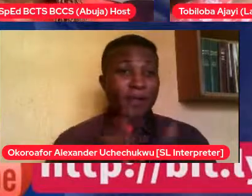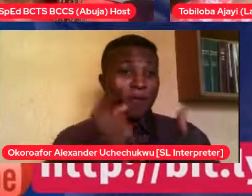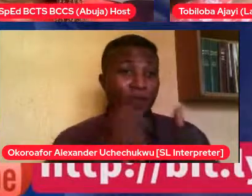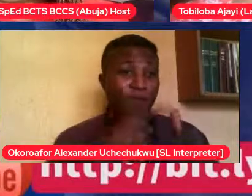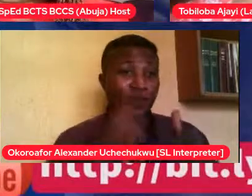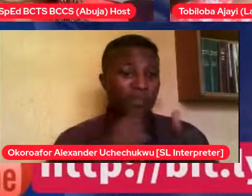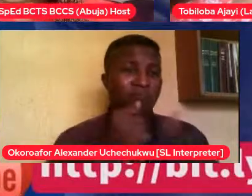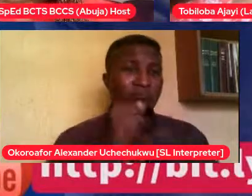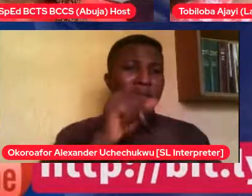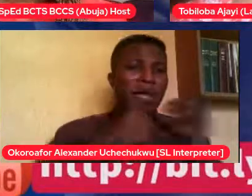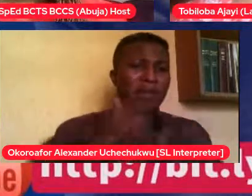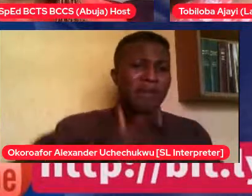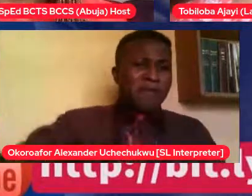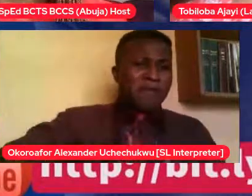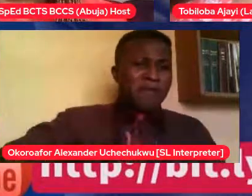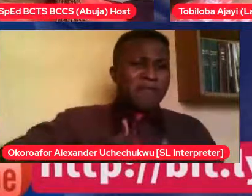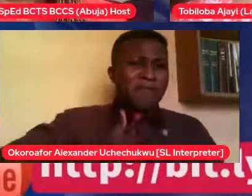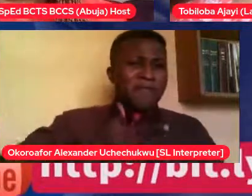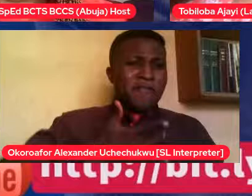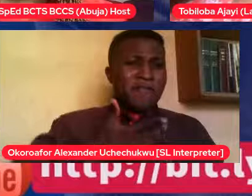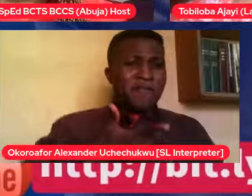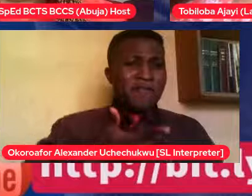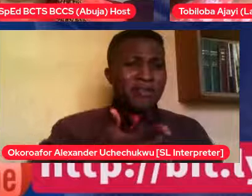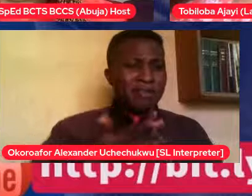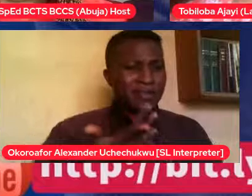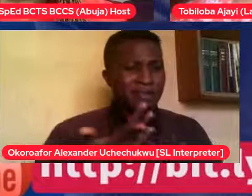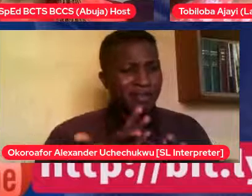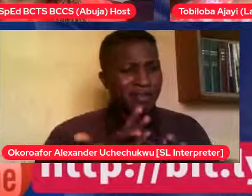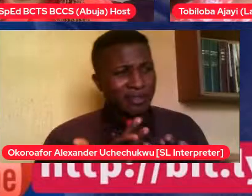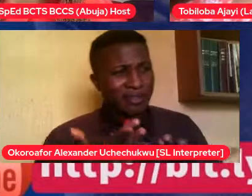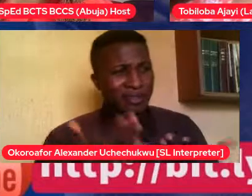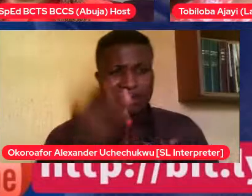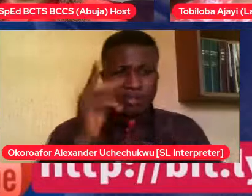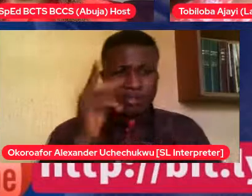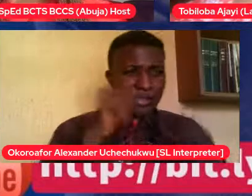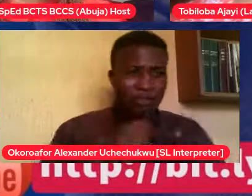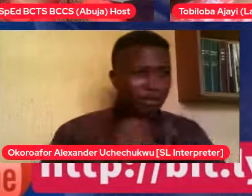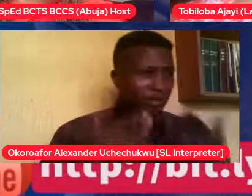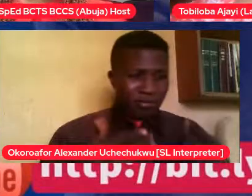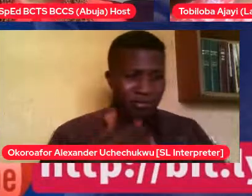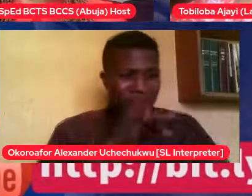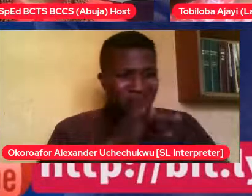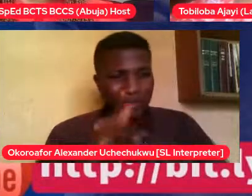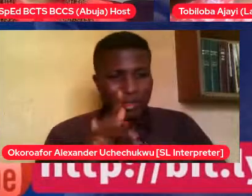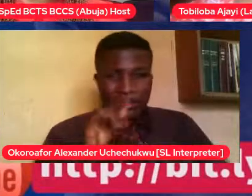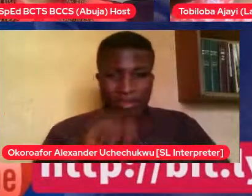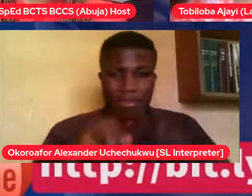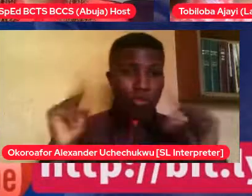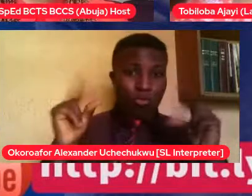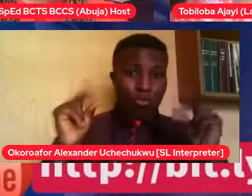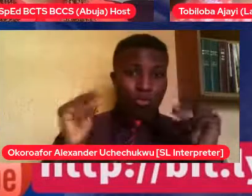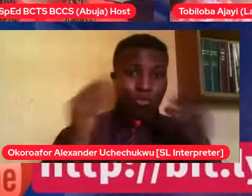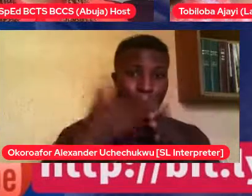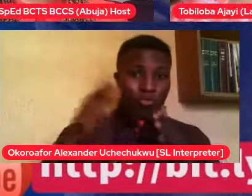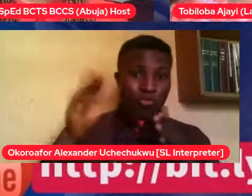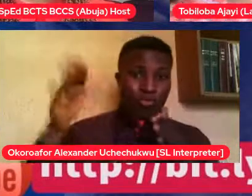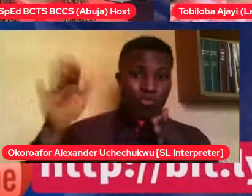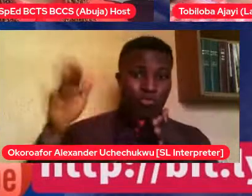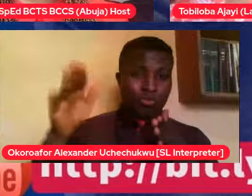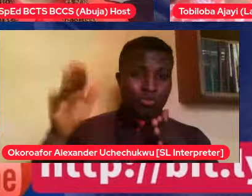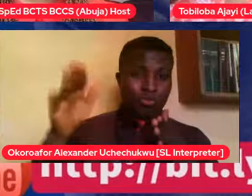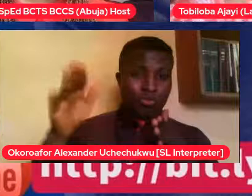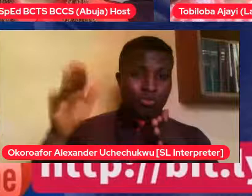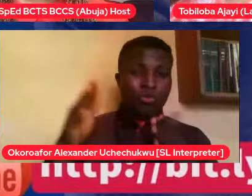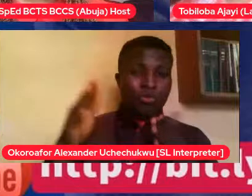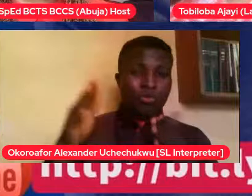okay, Muniyi, no, no, no, go back. So we had to work on that. So the first thing we did was we prepared a social story for him